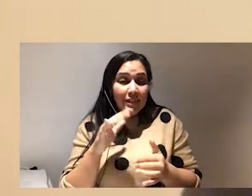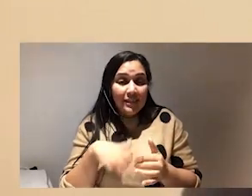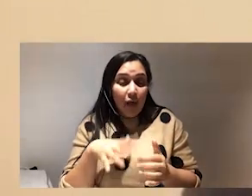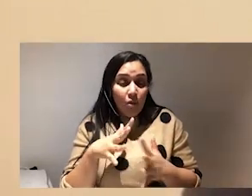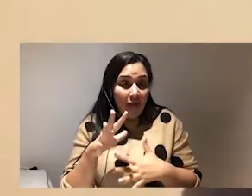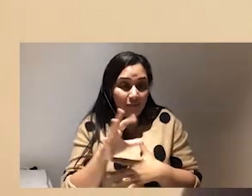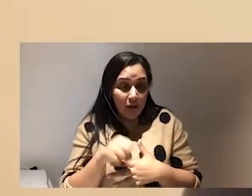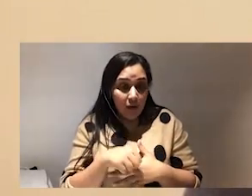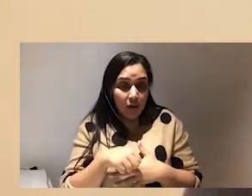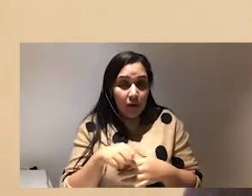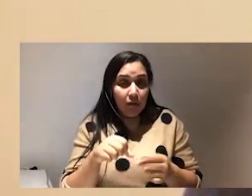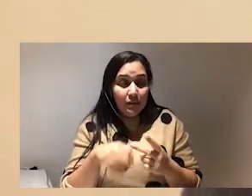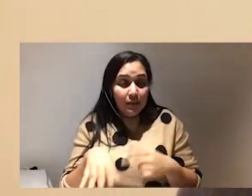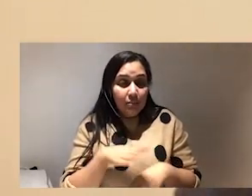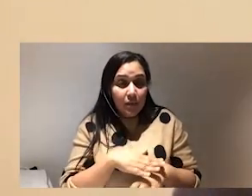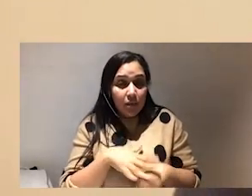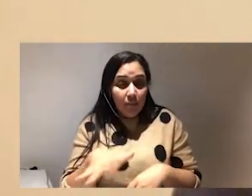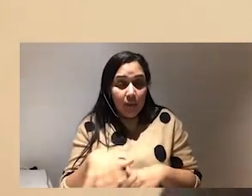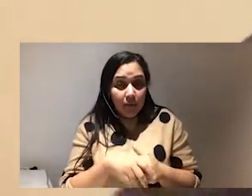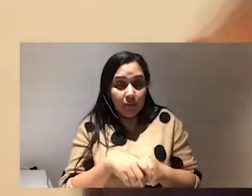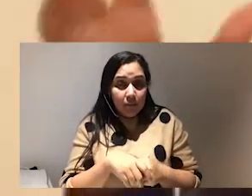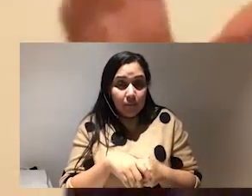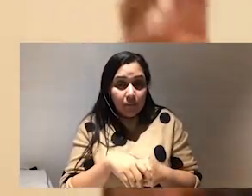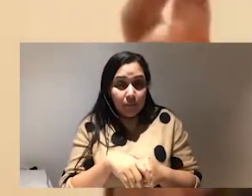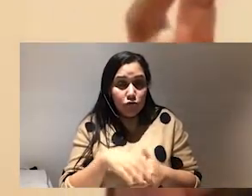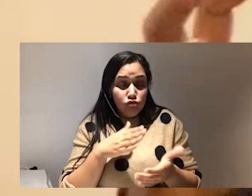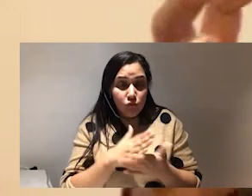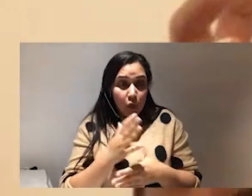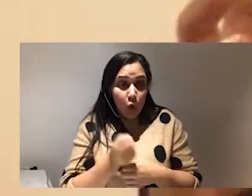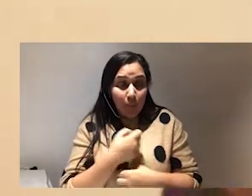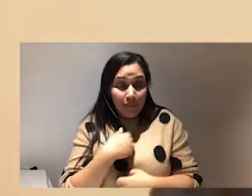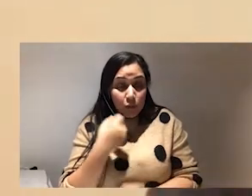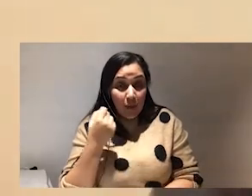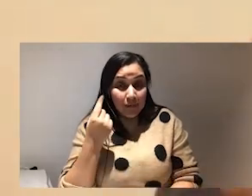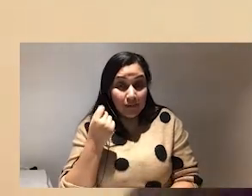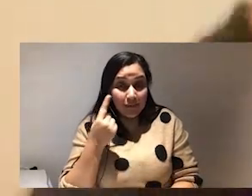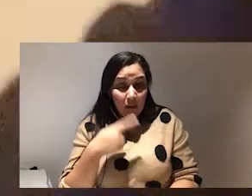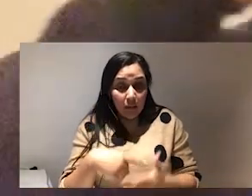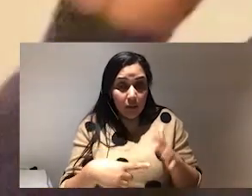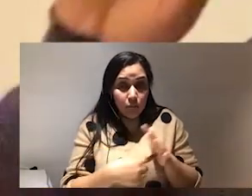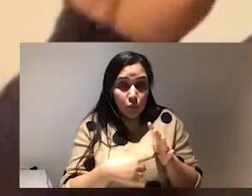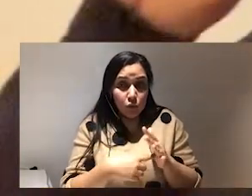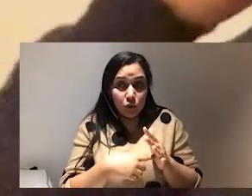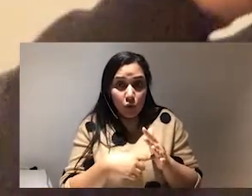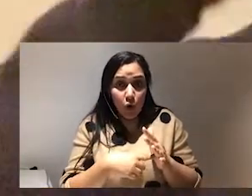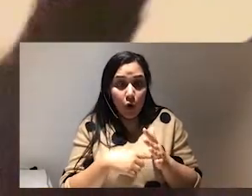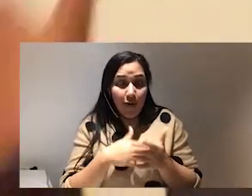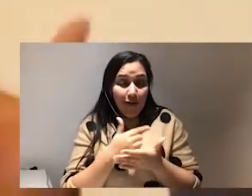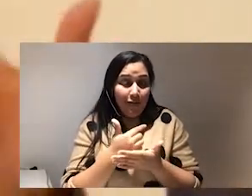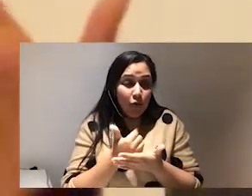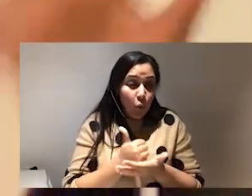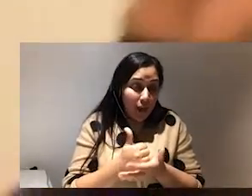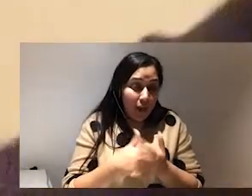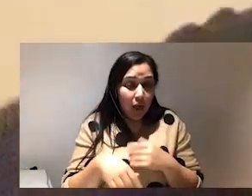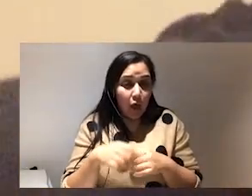spending those those that that time there like really got me to understand the importance of queer critical